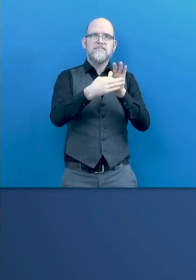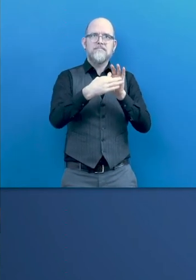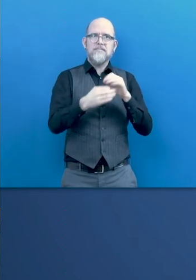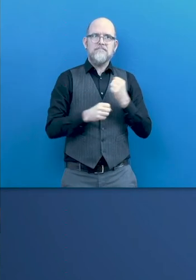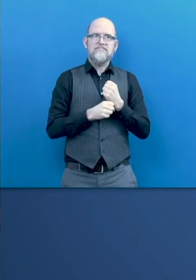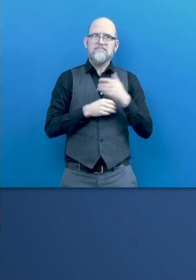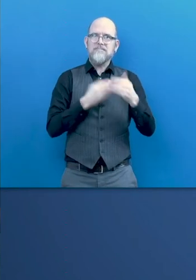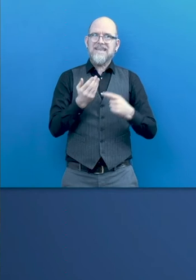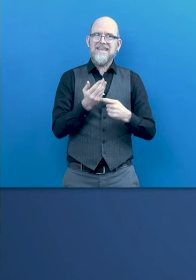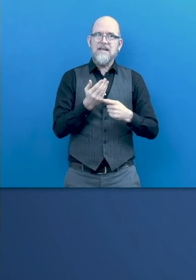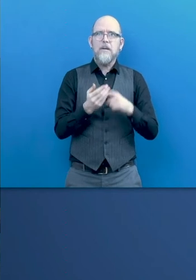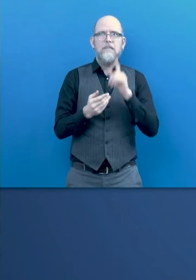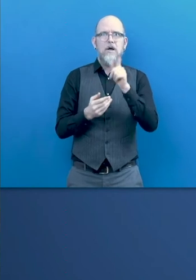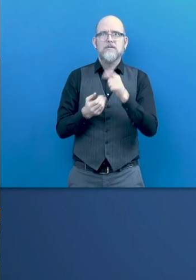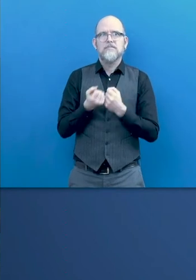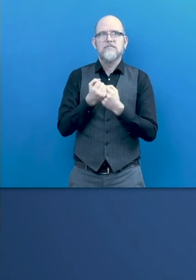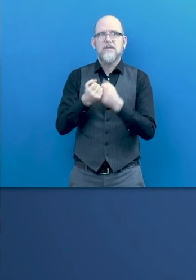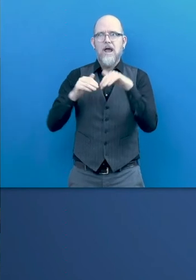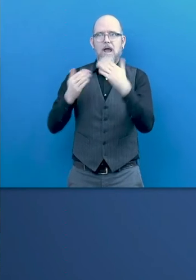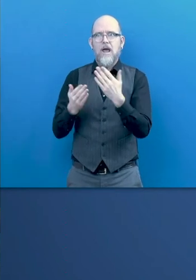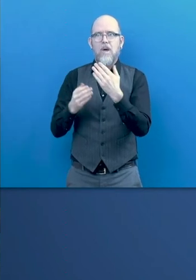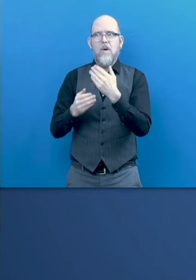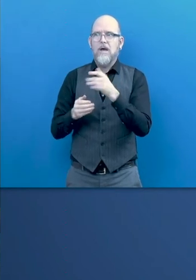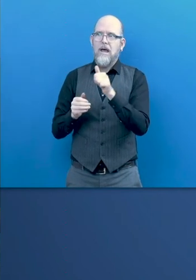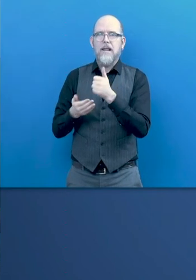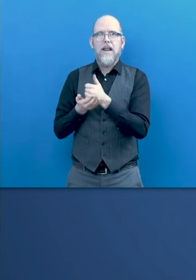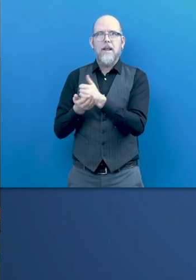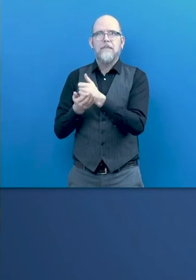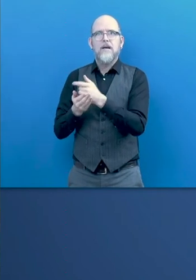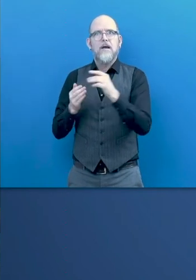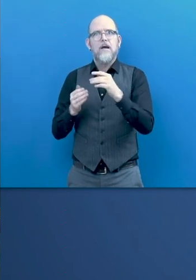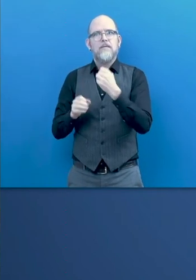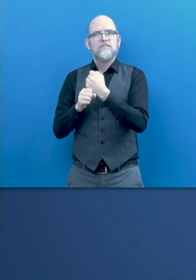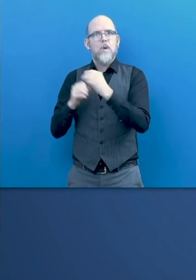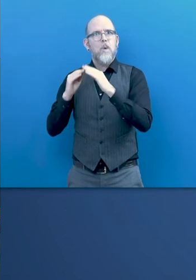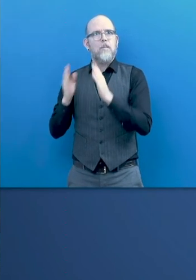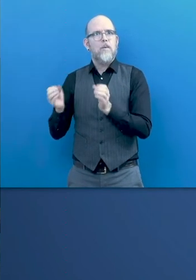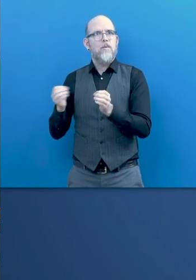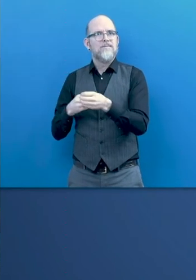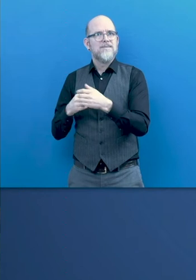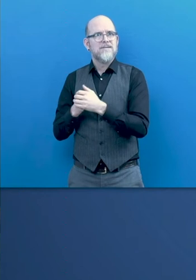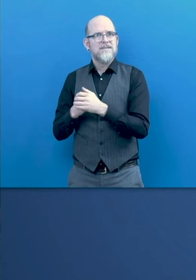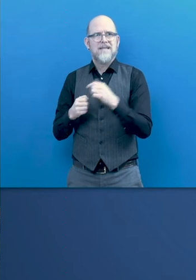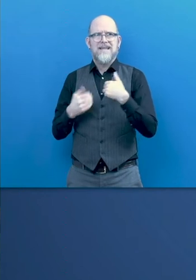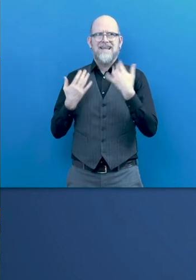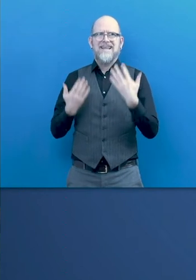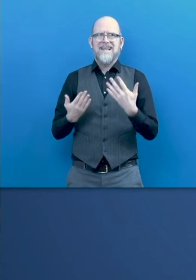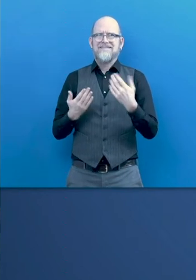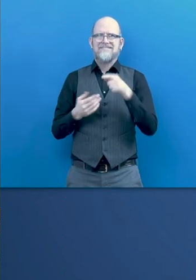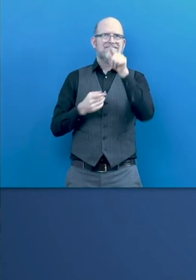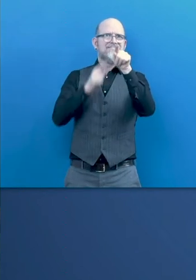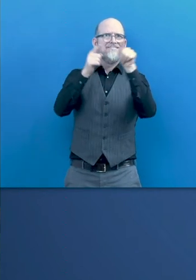our houses. So houses, many, many of you are connected from your from your house,